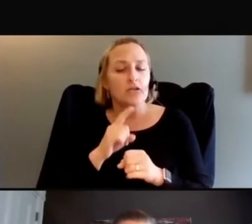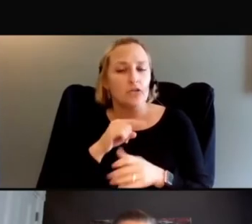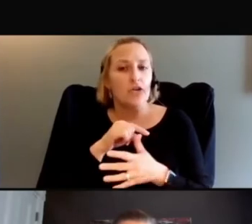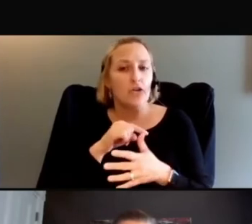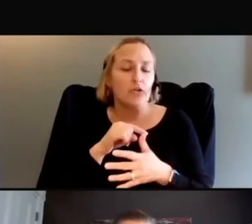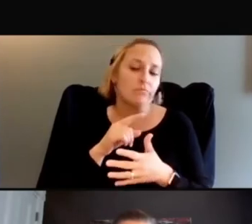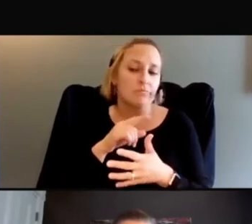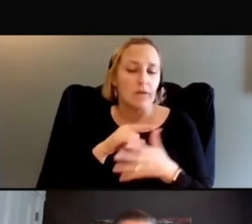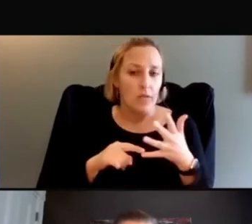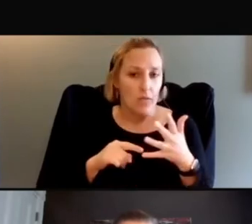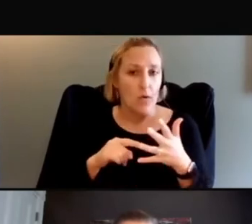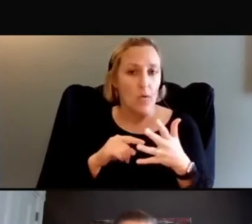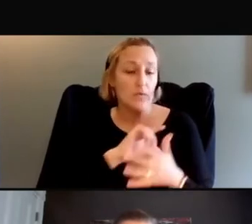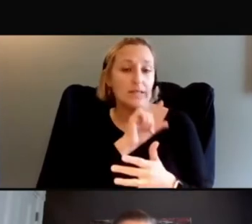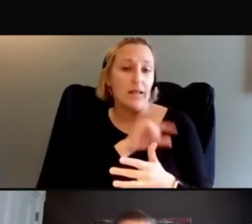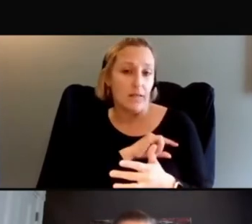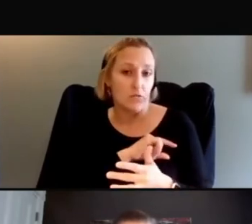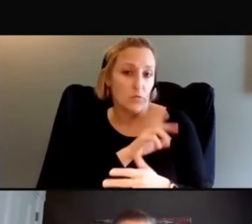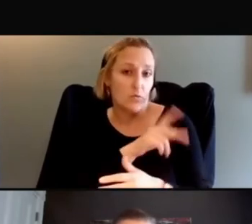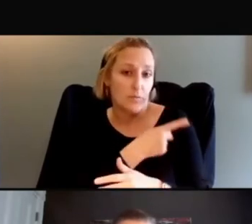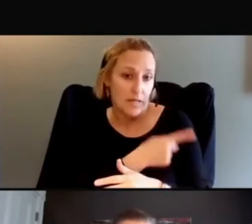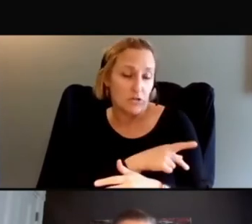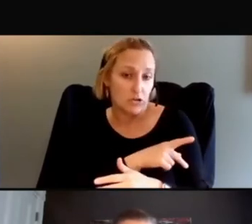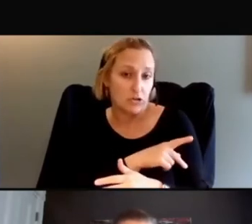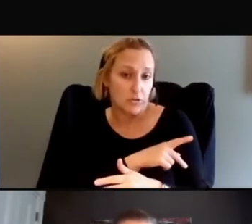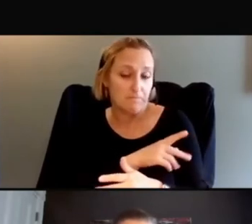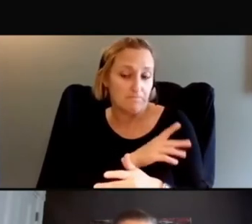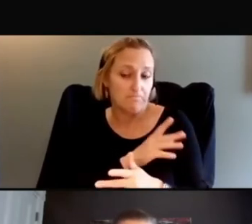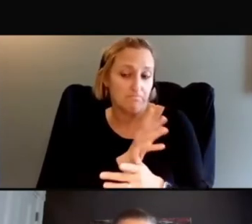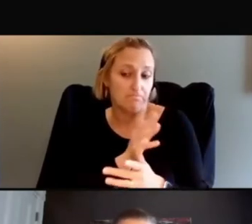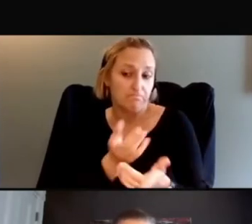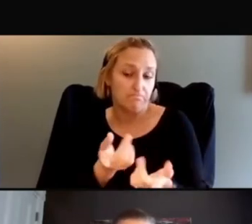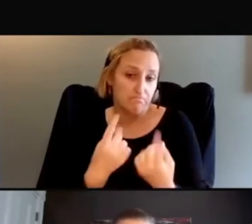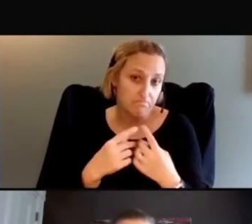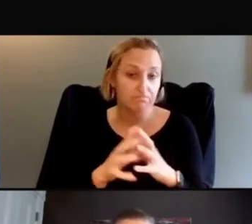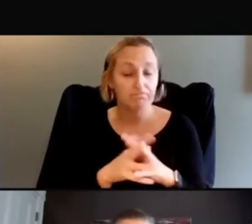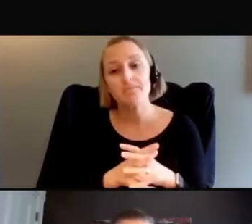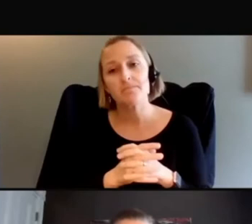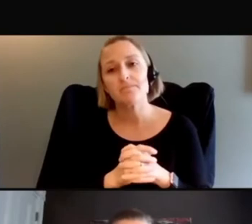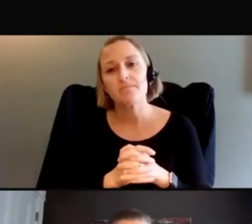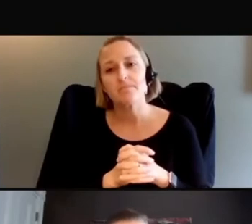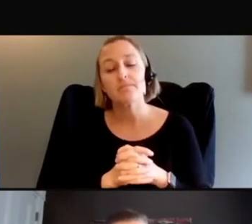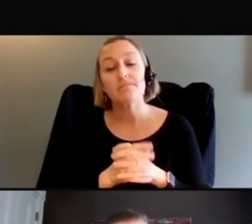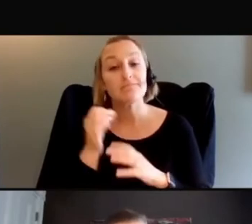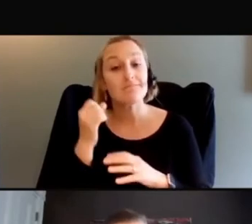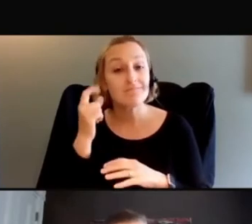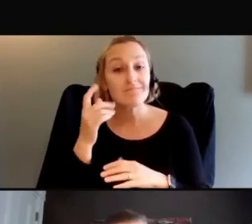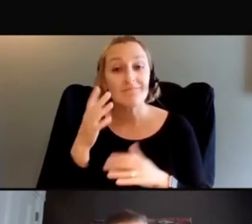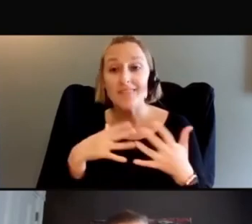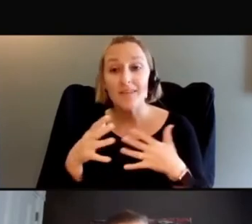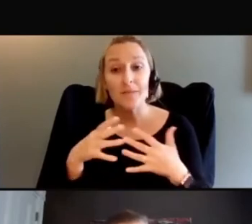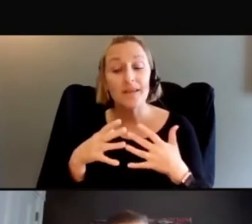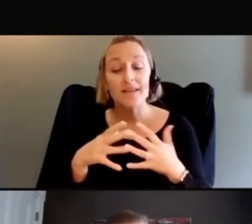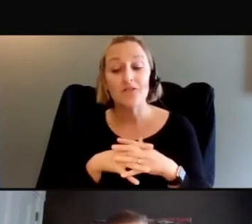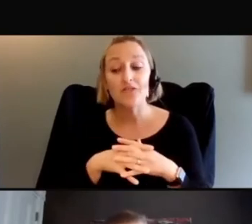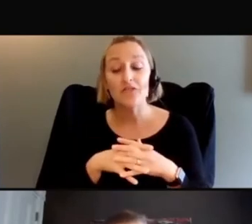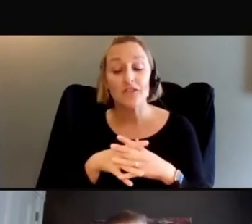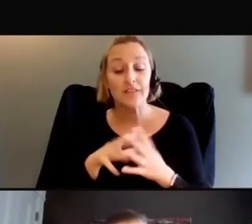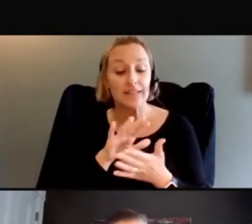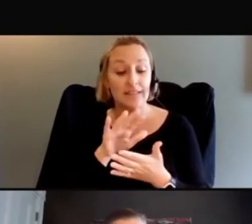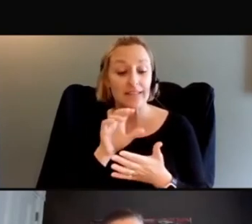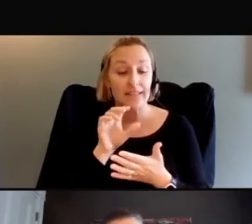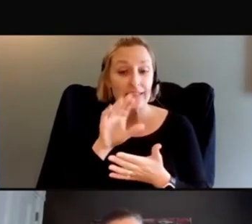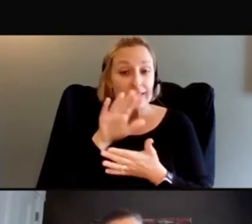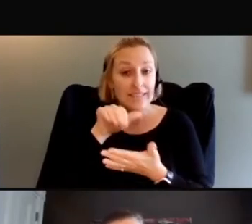patients are. So, just because a patient, I'm sorry, just because a center actually